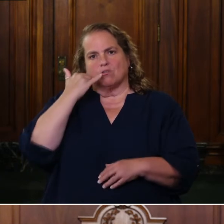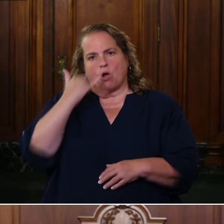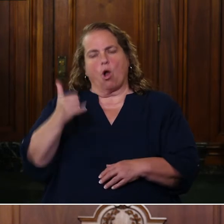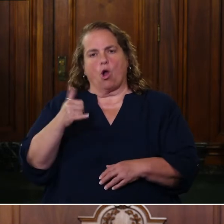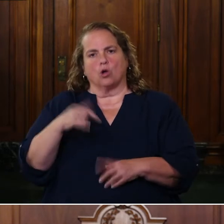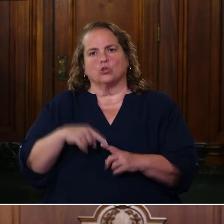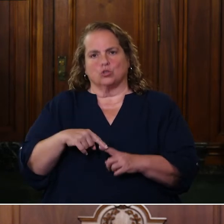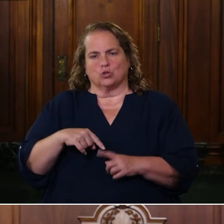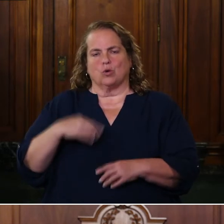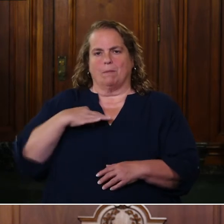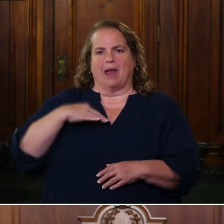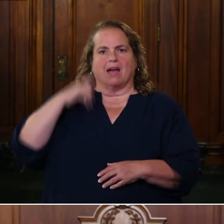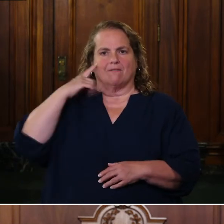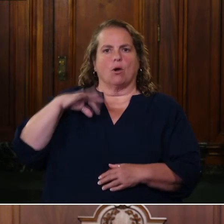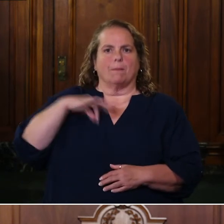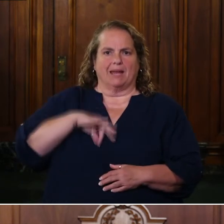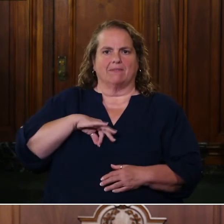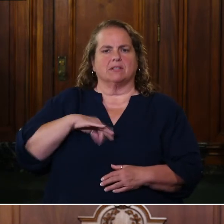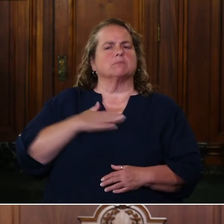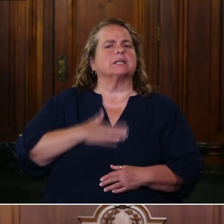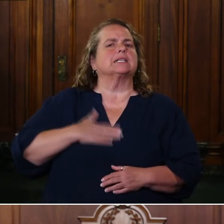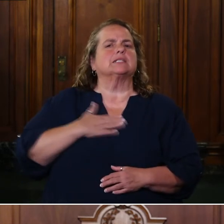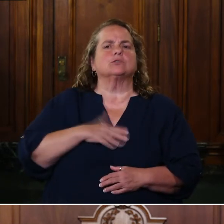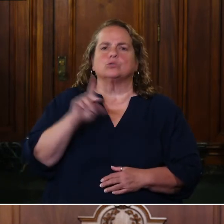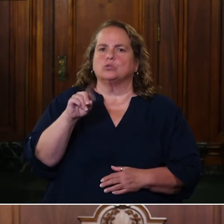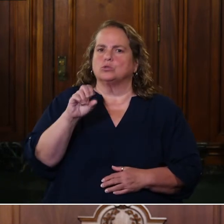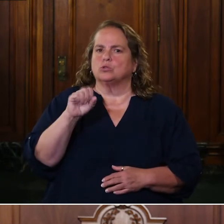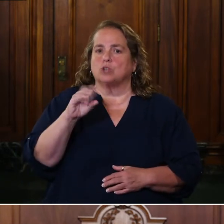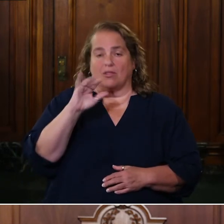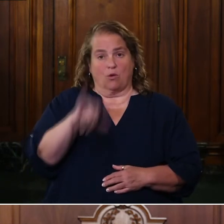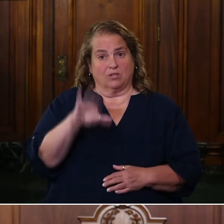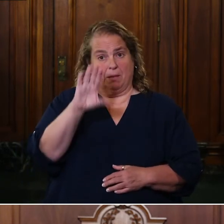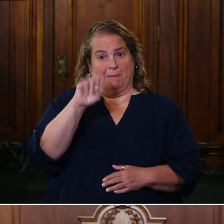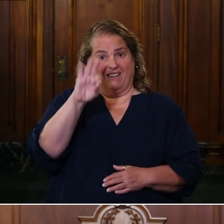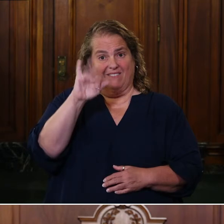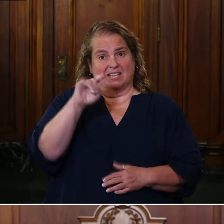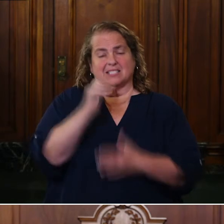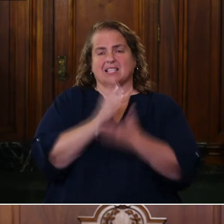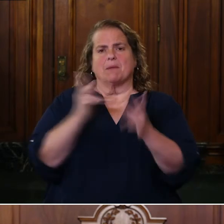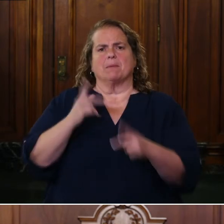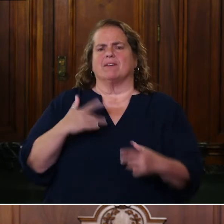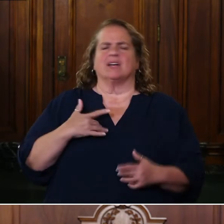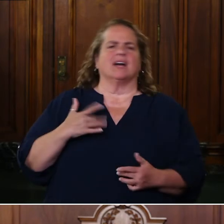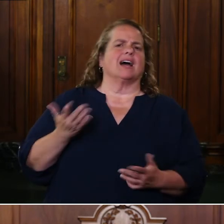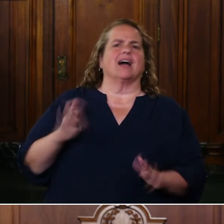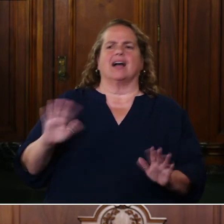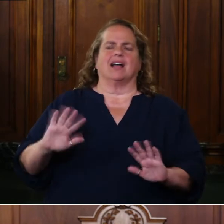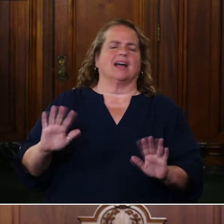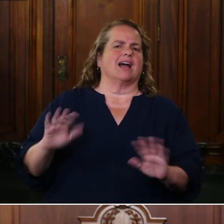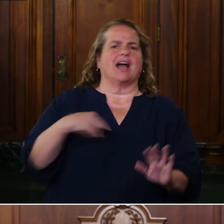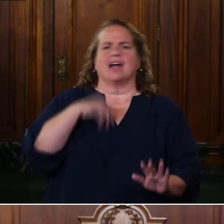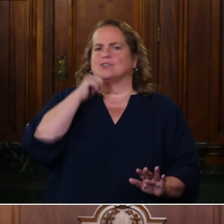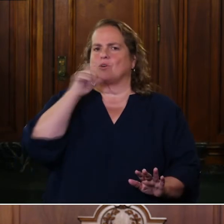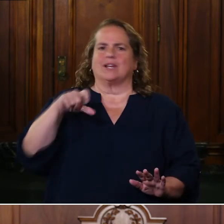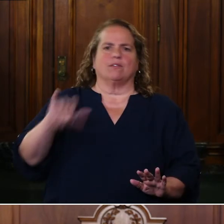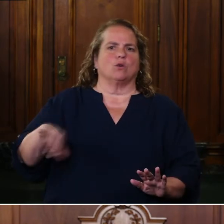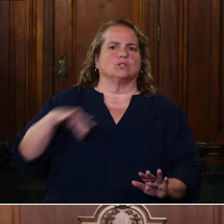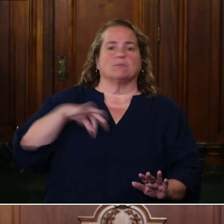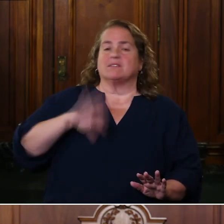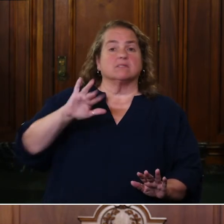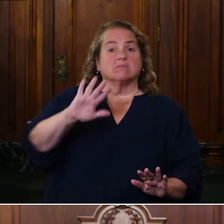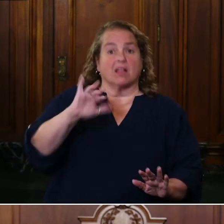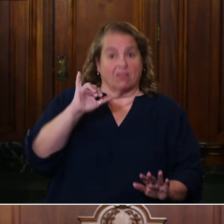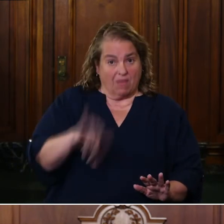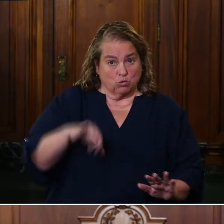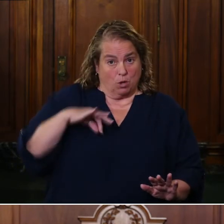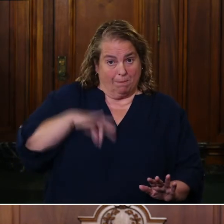benefits. Please do so. These benefits, I know folks sometimes feel like, well, I maybe don't need these benefits. These benefits